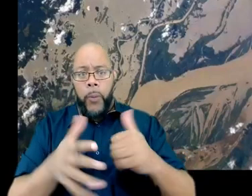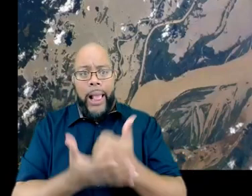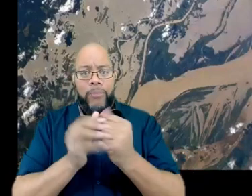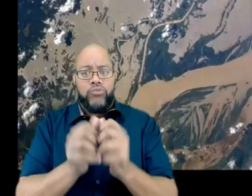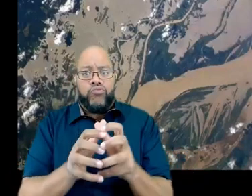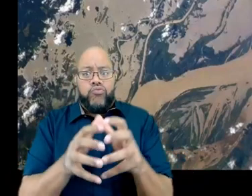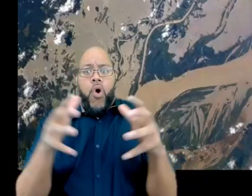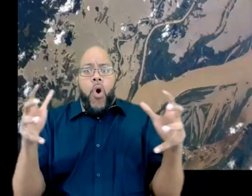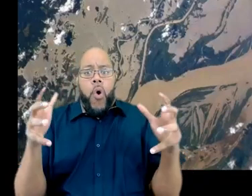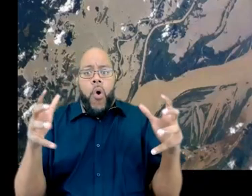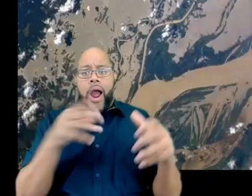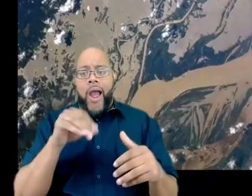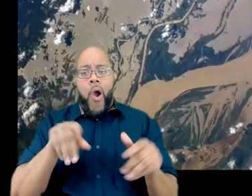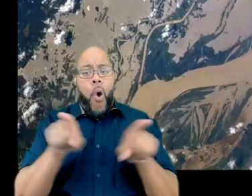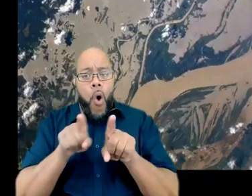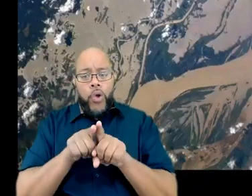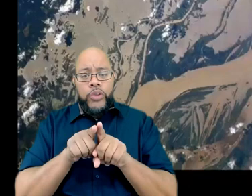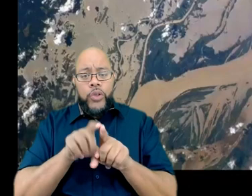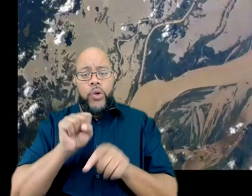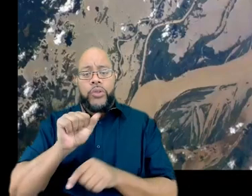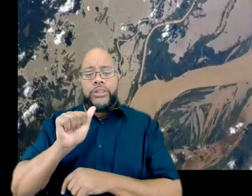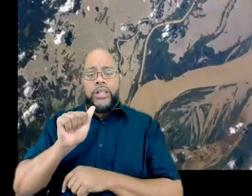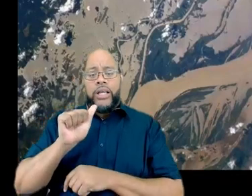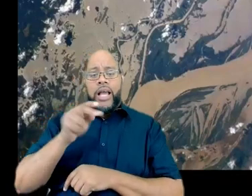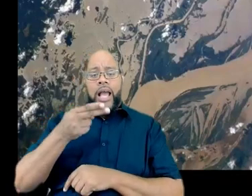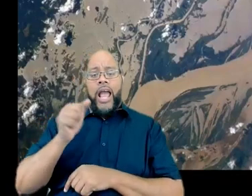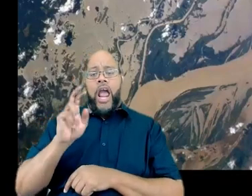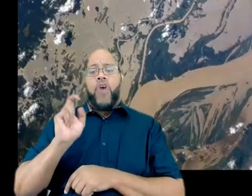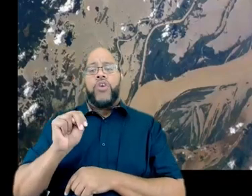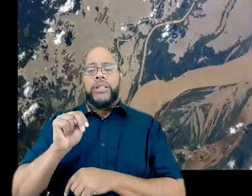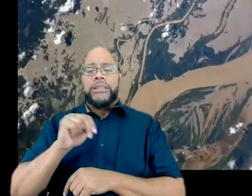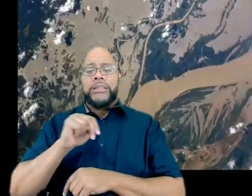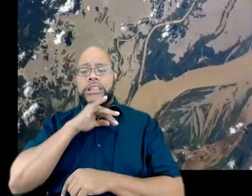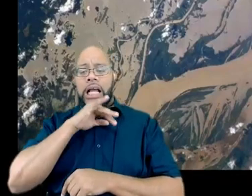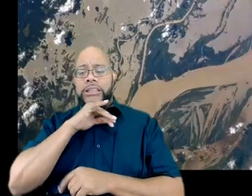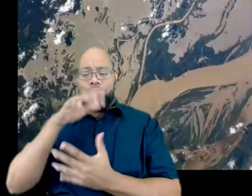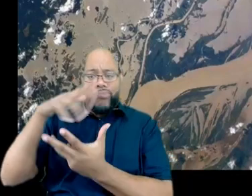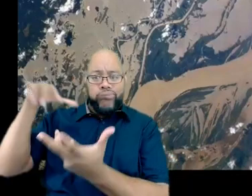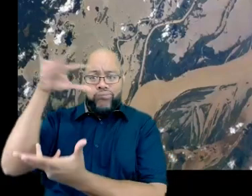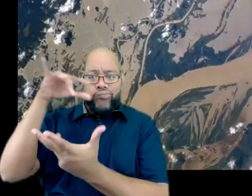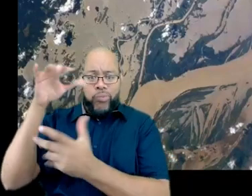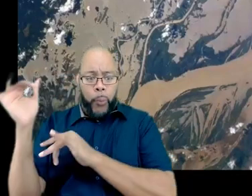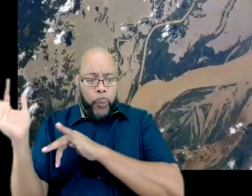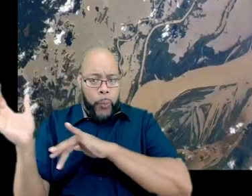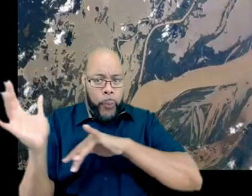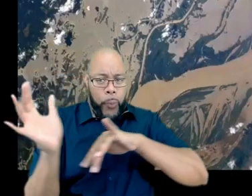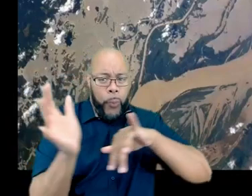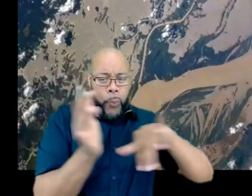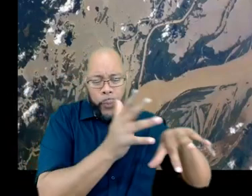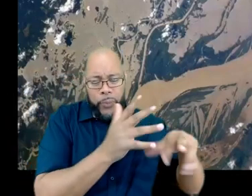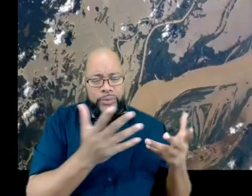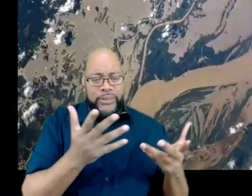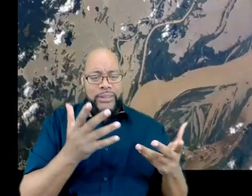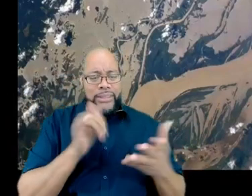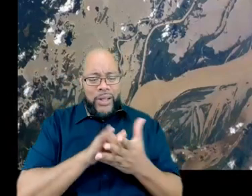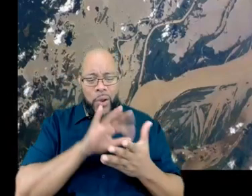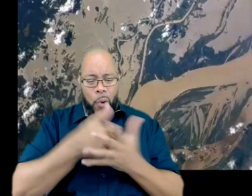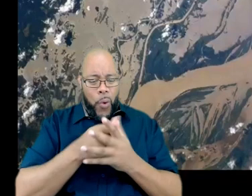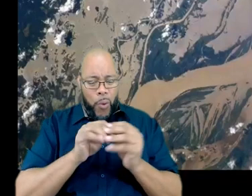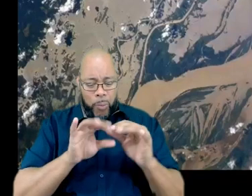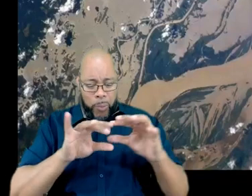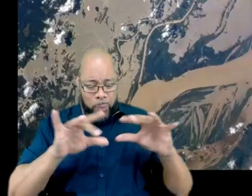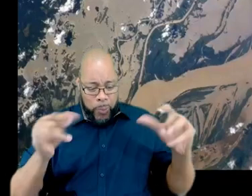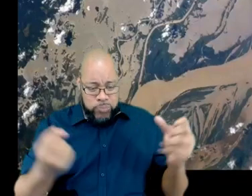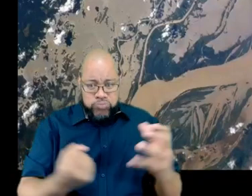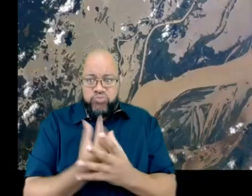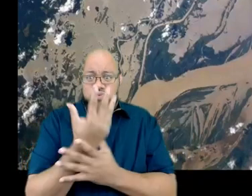the Saharan dust clouds, once that wind pushes all that sand, and it just eventually grows,